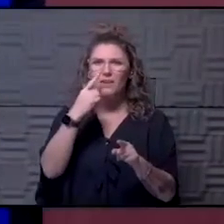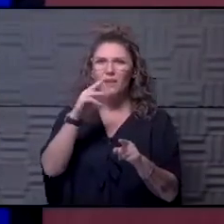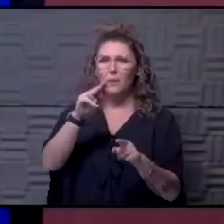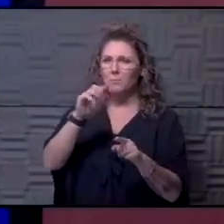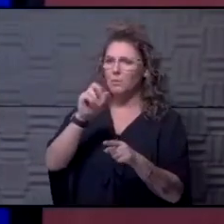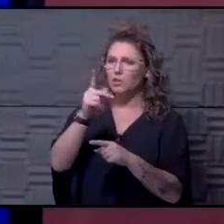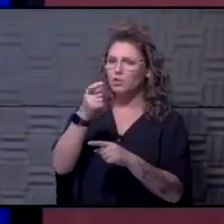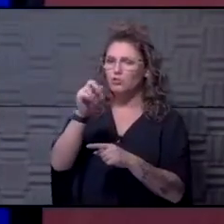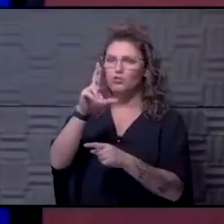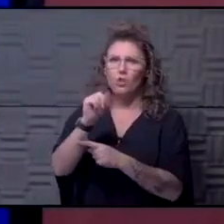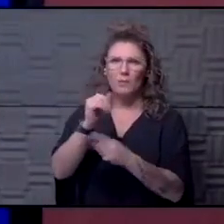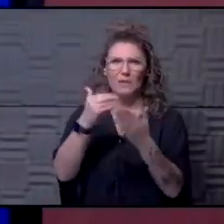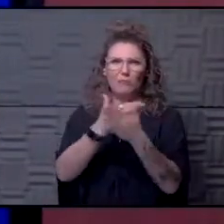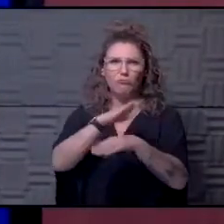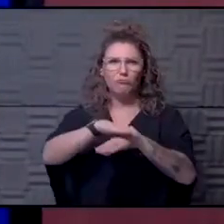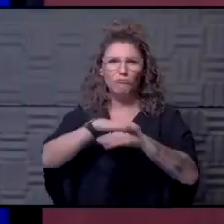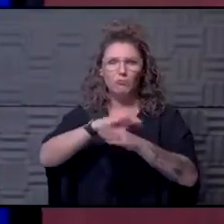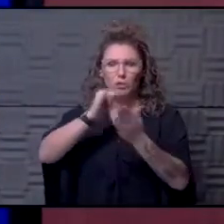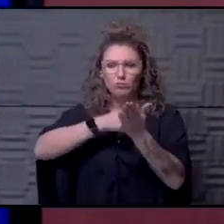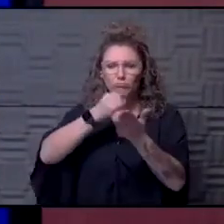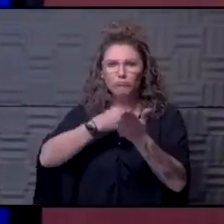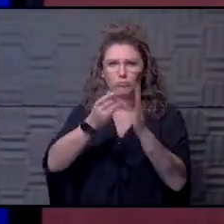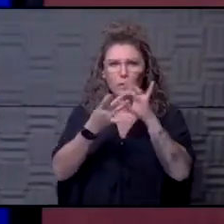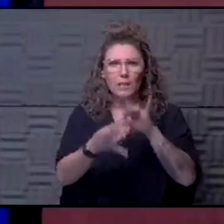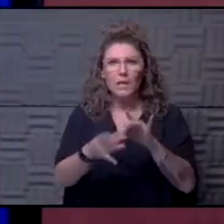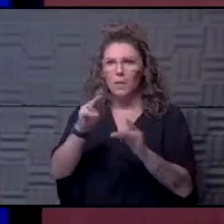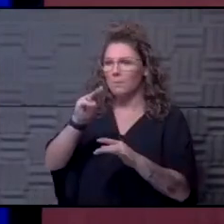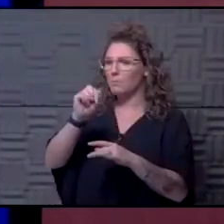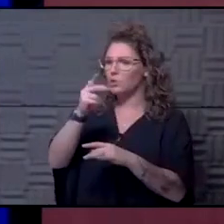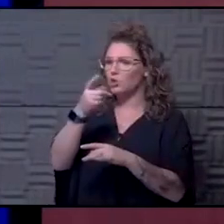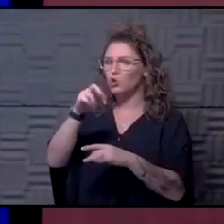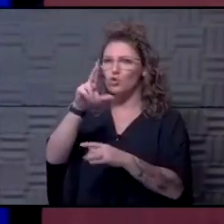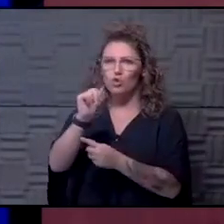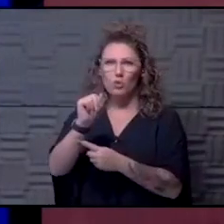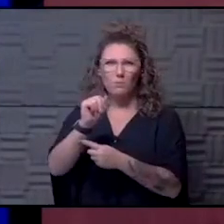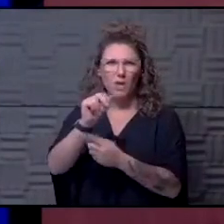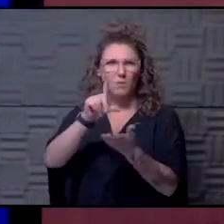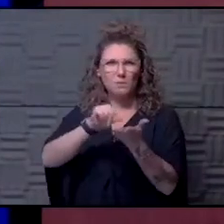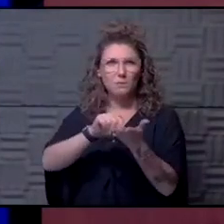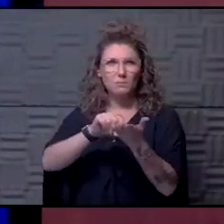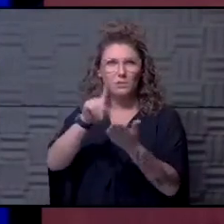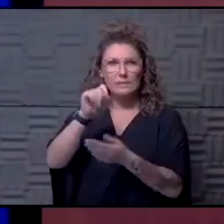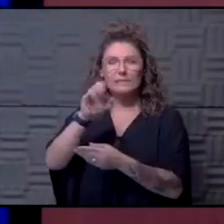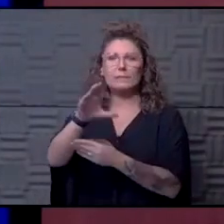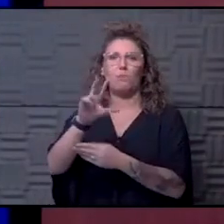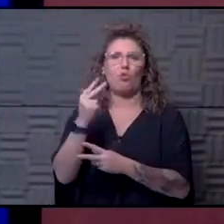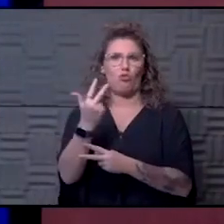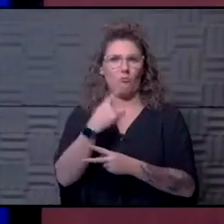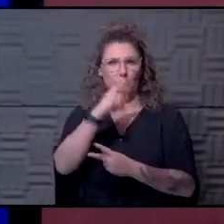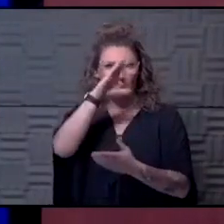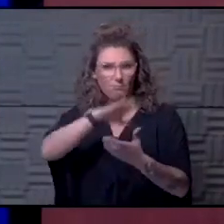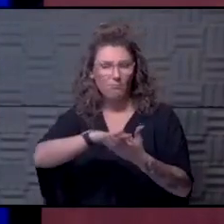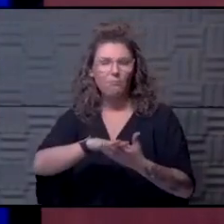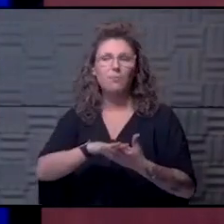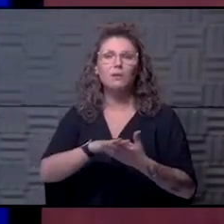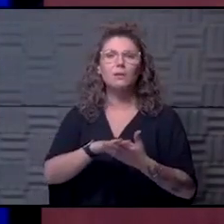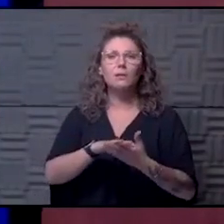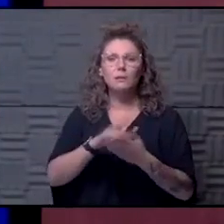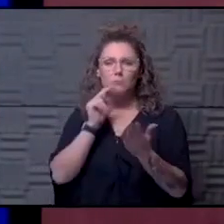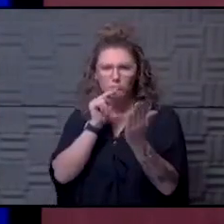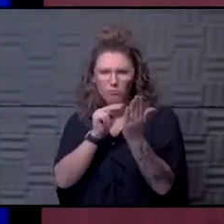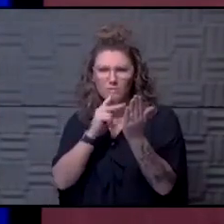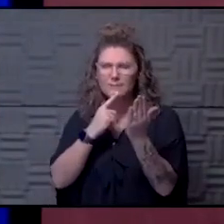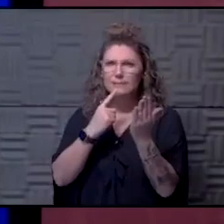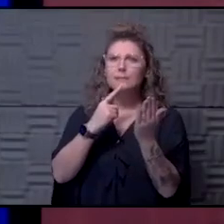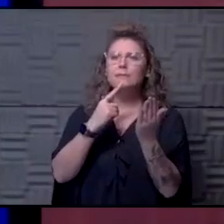in the New England Journal of Medicine, there was an article about the Moderna vaccine. I think it was published and it was published December 3rd, I believe, that looked and said,